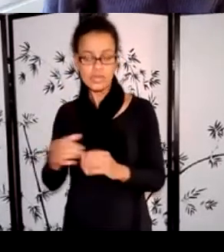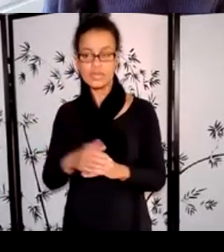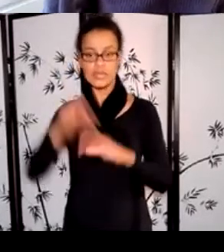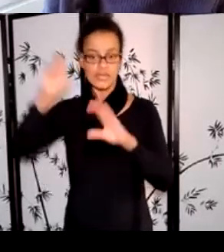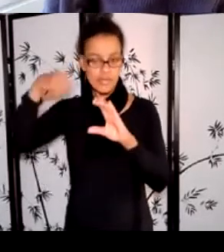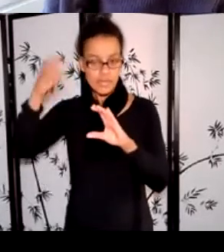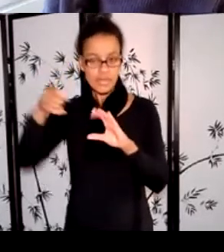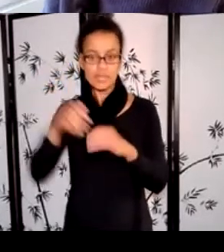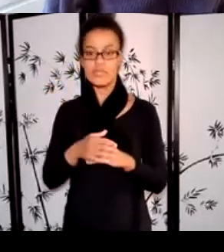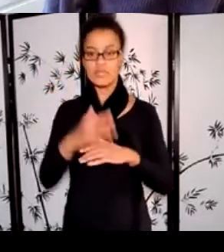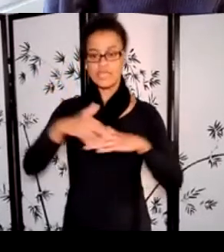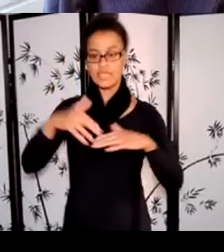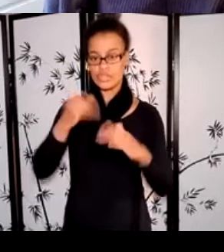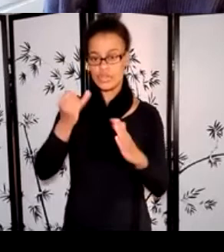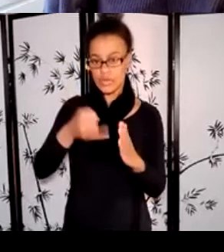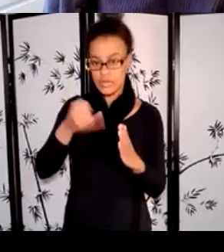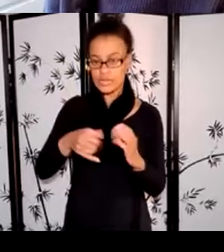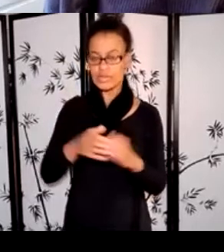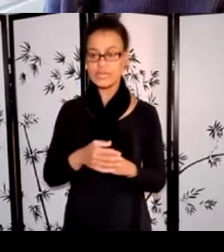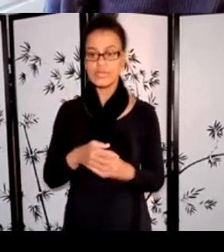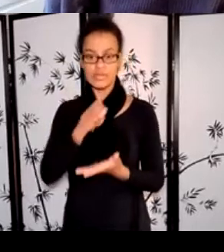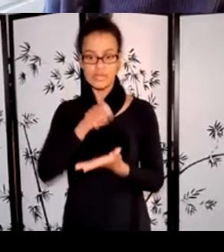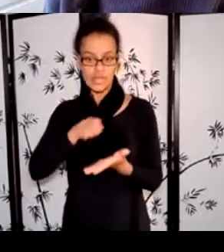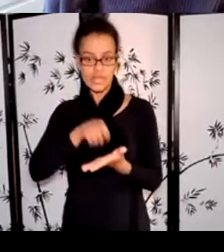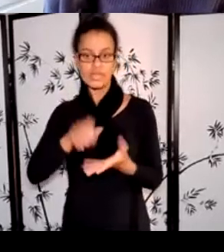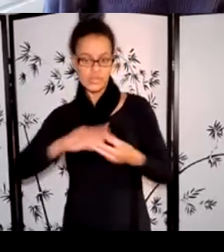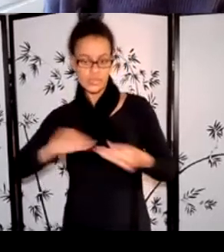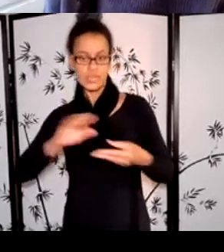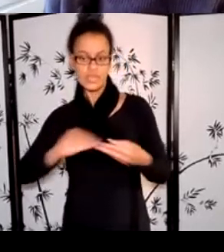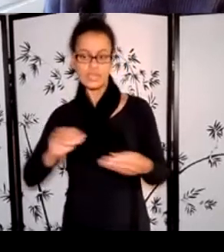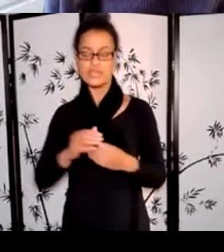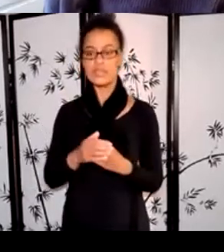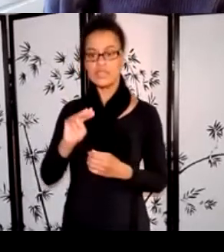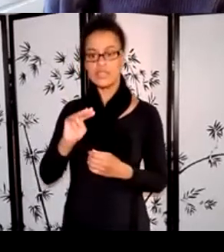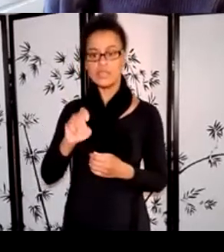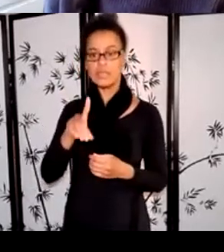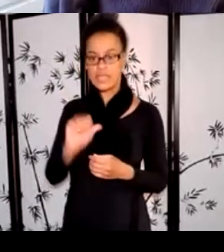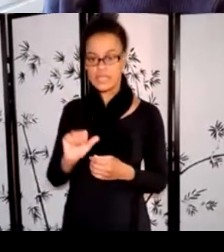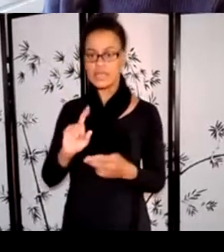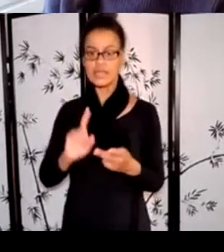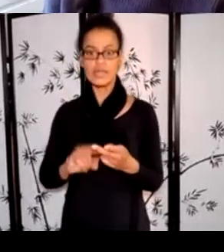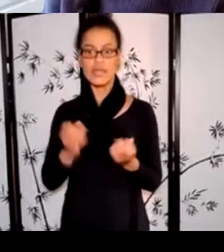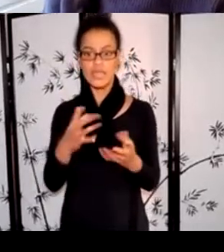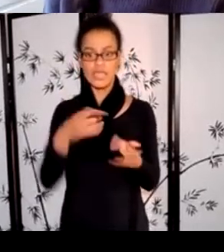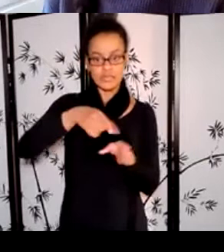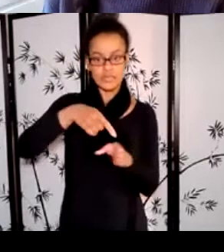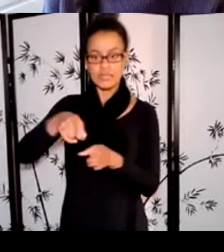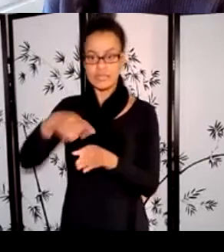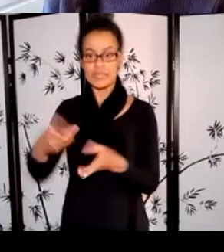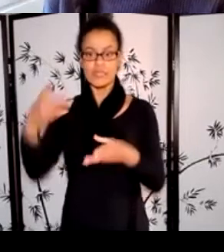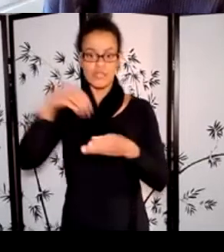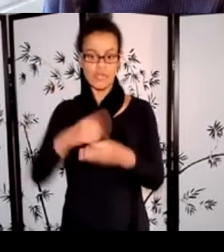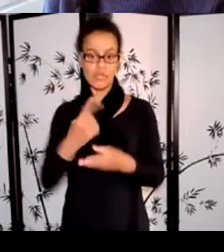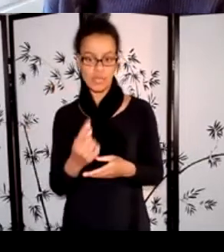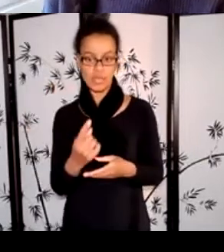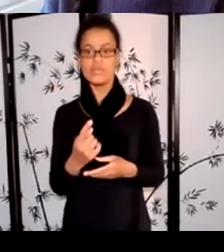arts, literature, media art, multidisciplinary practice, music and sound,